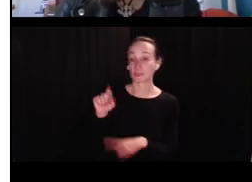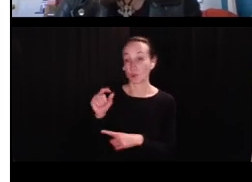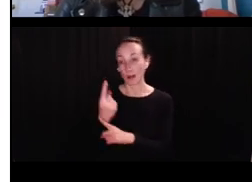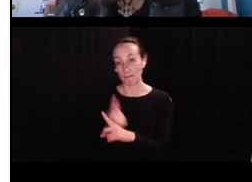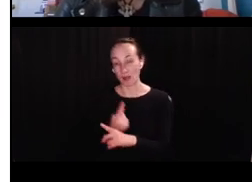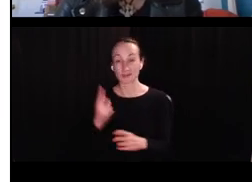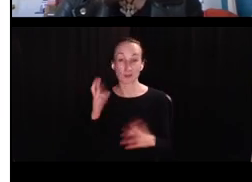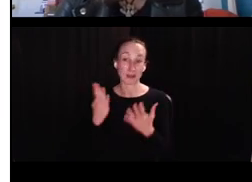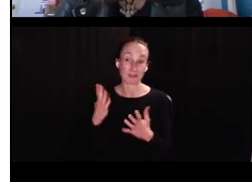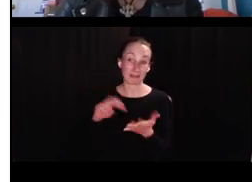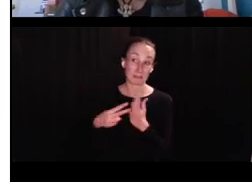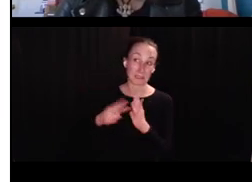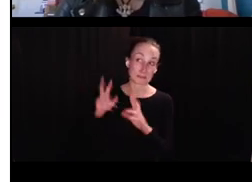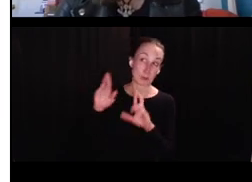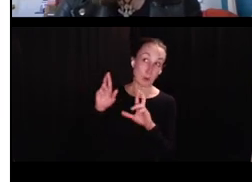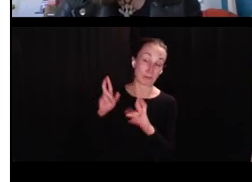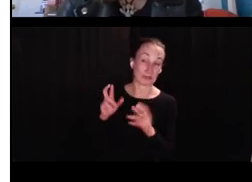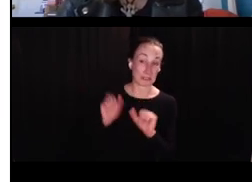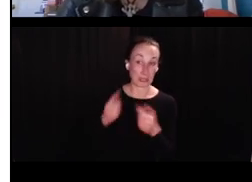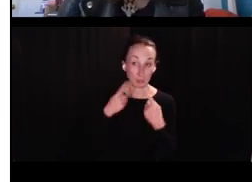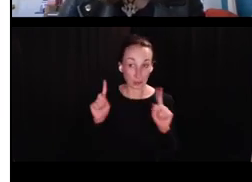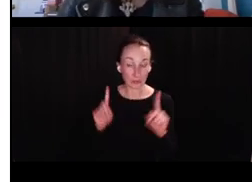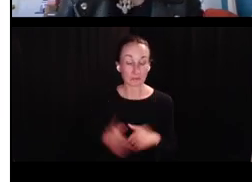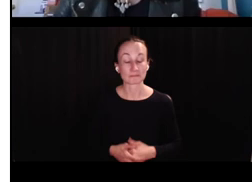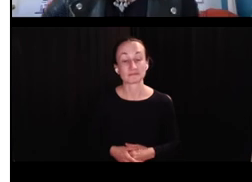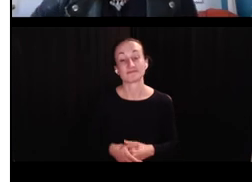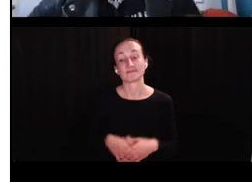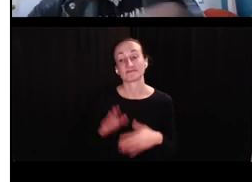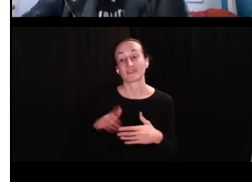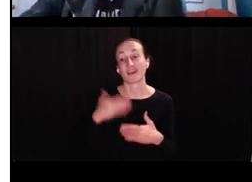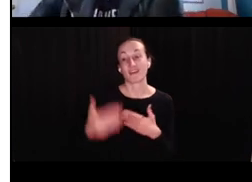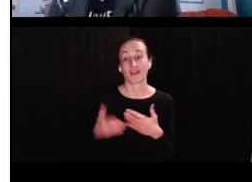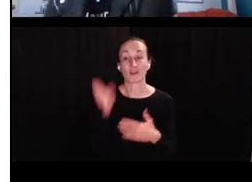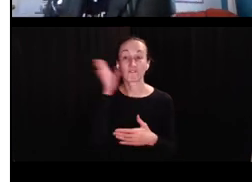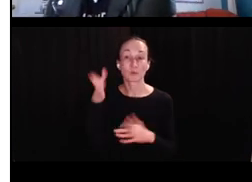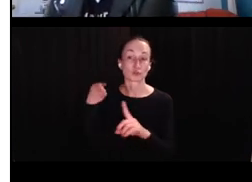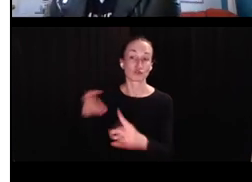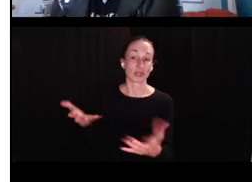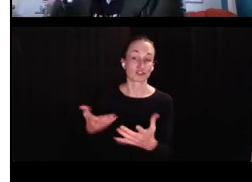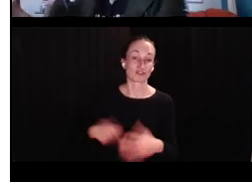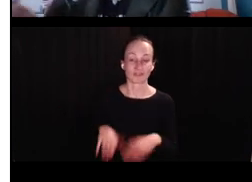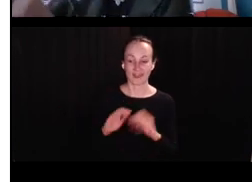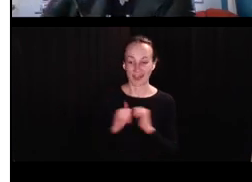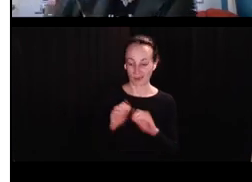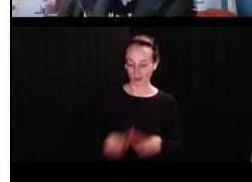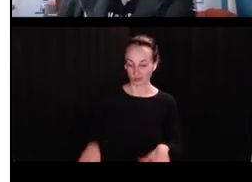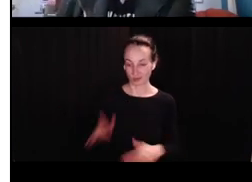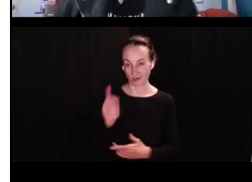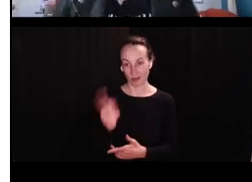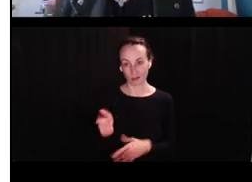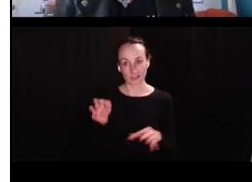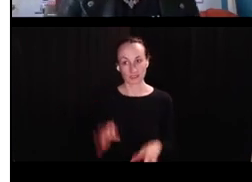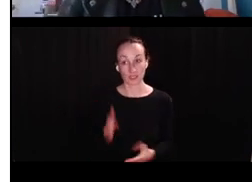with other studies, 11 month and 20 month studies in our lab. So maybe there's hope. Um, and then another